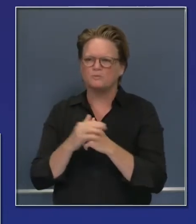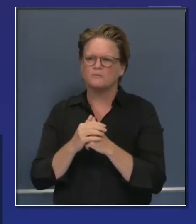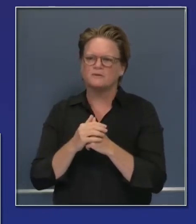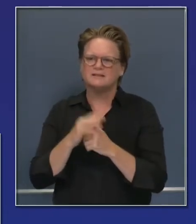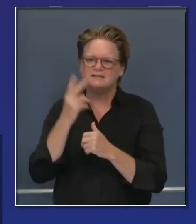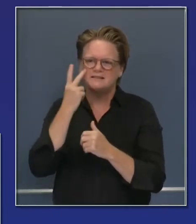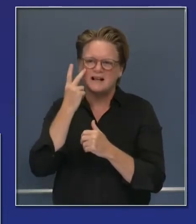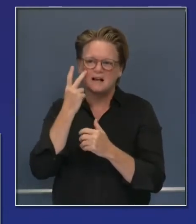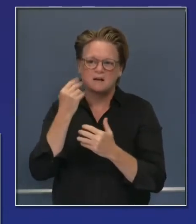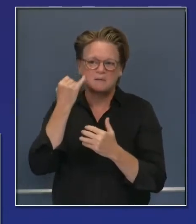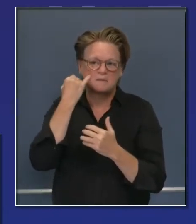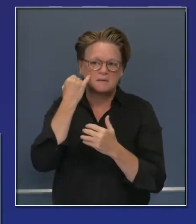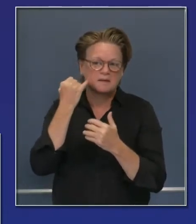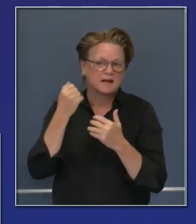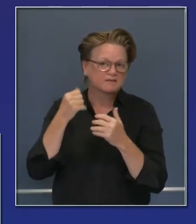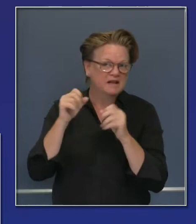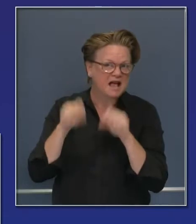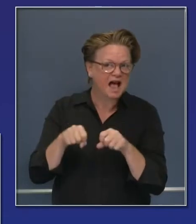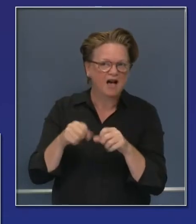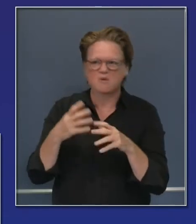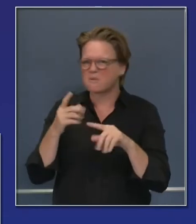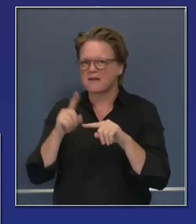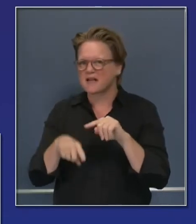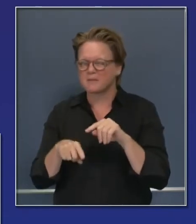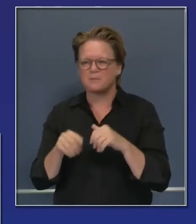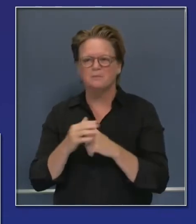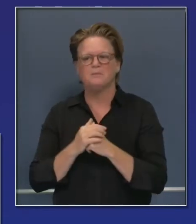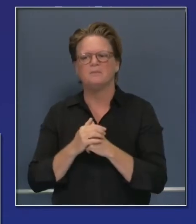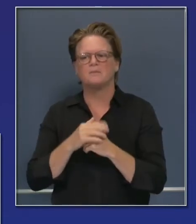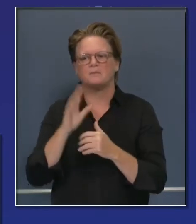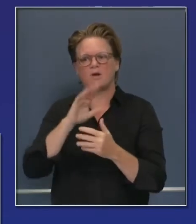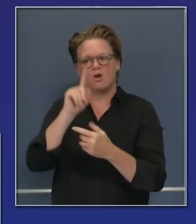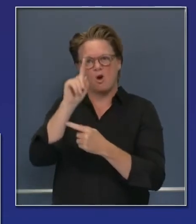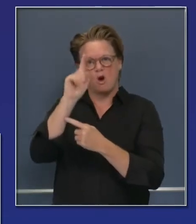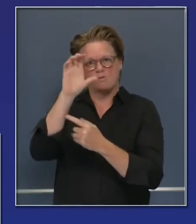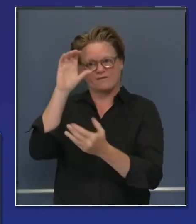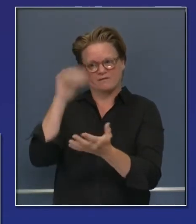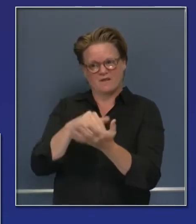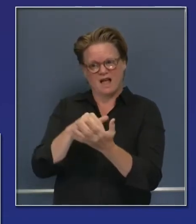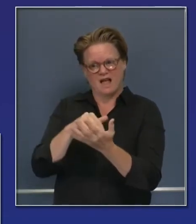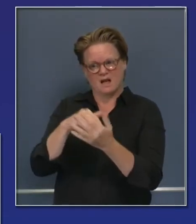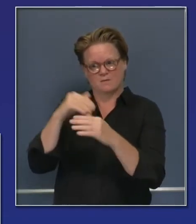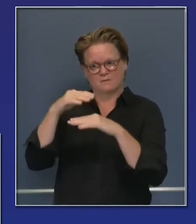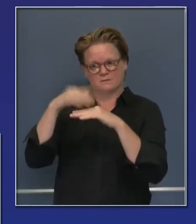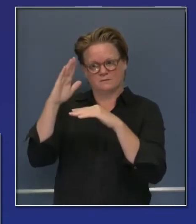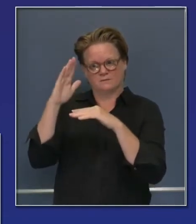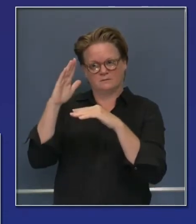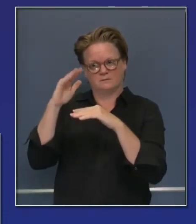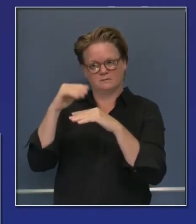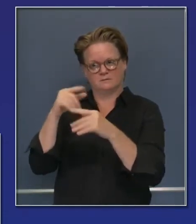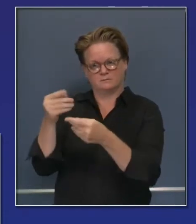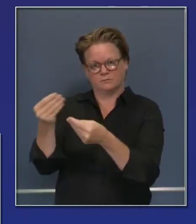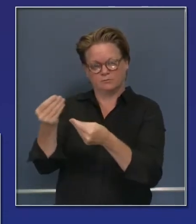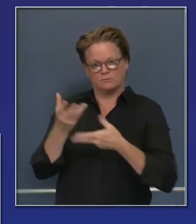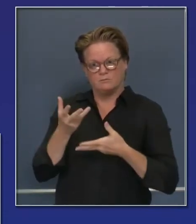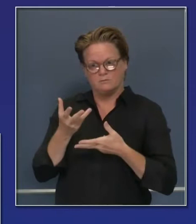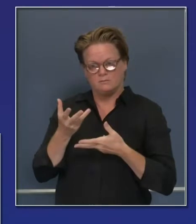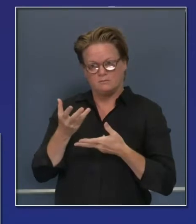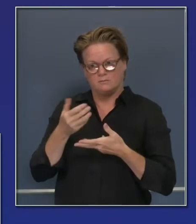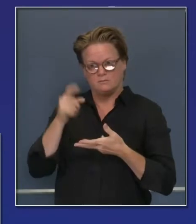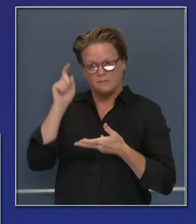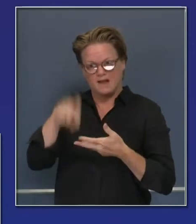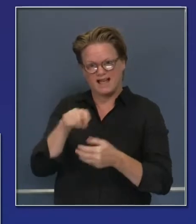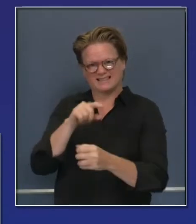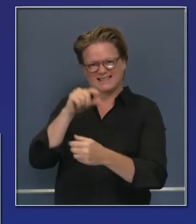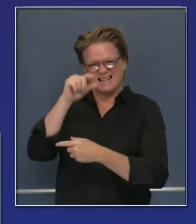we needed more than 100,000 tests today. We needed guarantees in terms of the supply chain. We needed guarantees in terms of the turnaround on